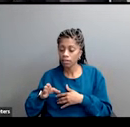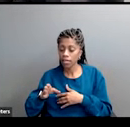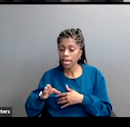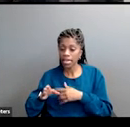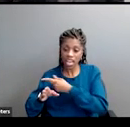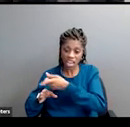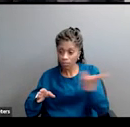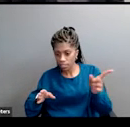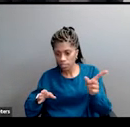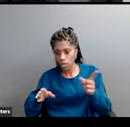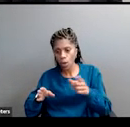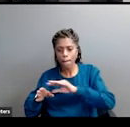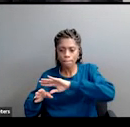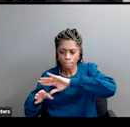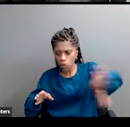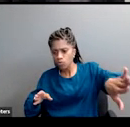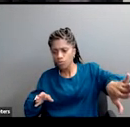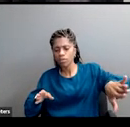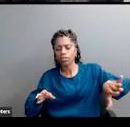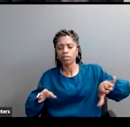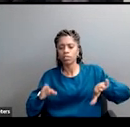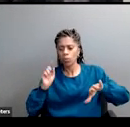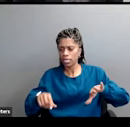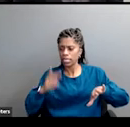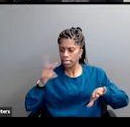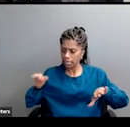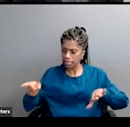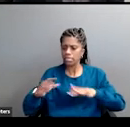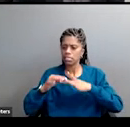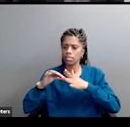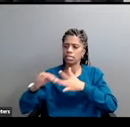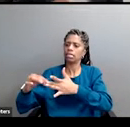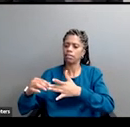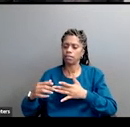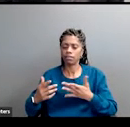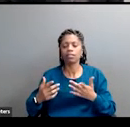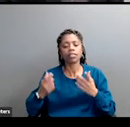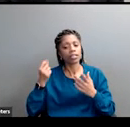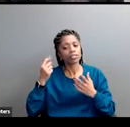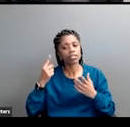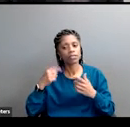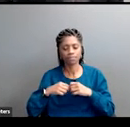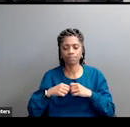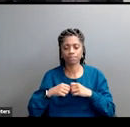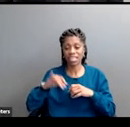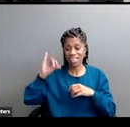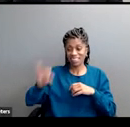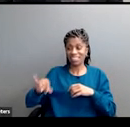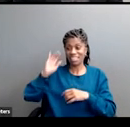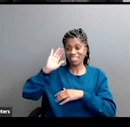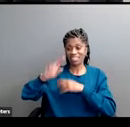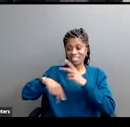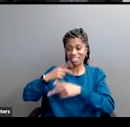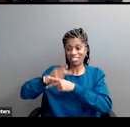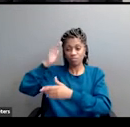Now, in the 1960s, the Great Depression produced by that sort of political ethos was